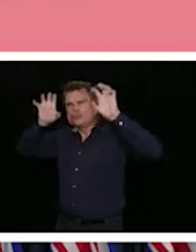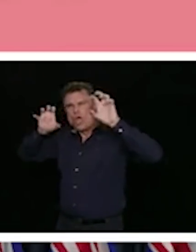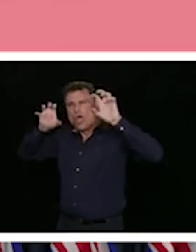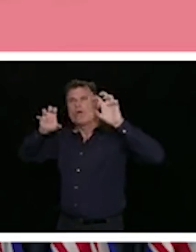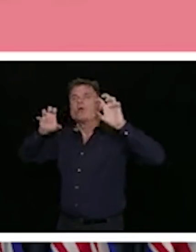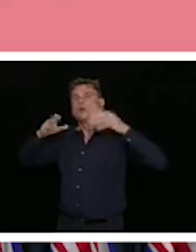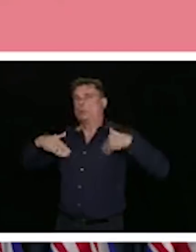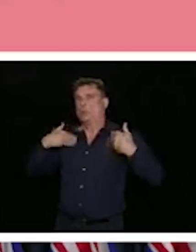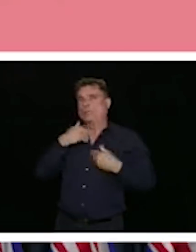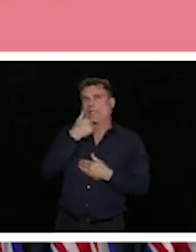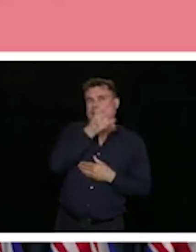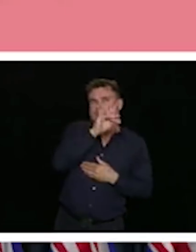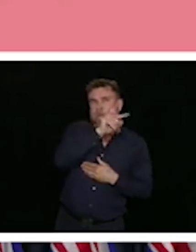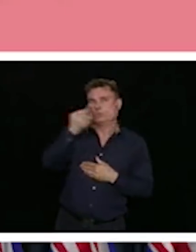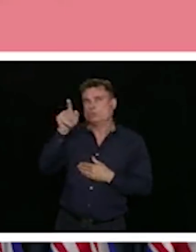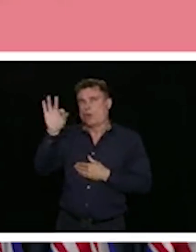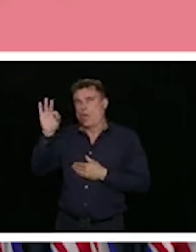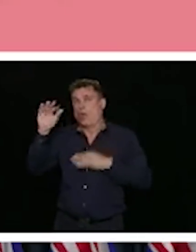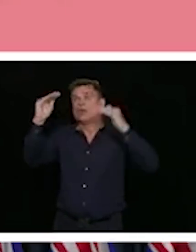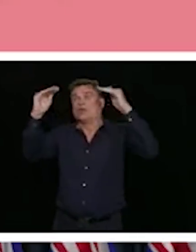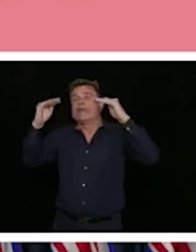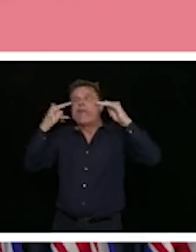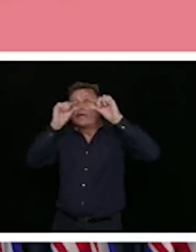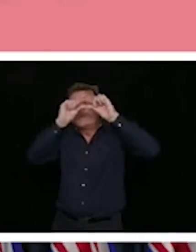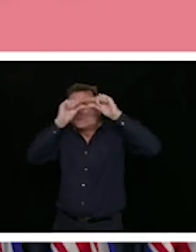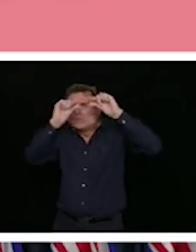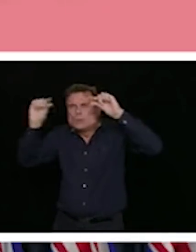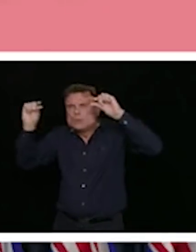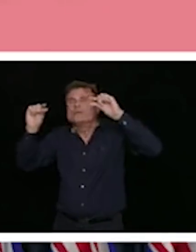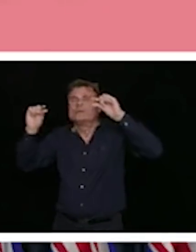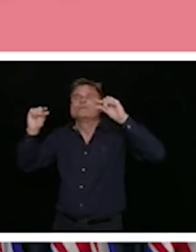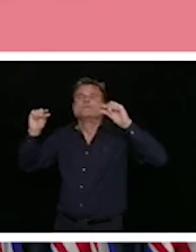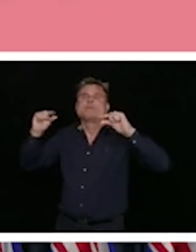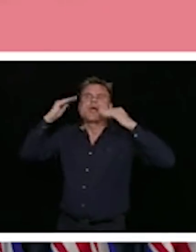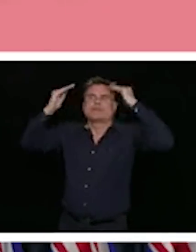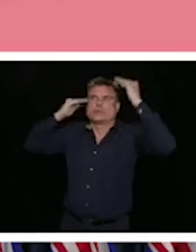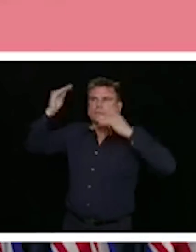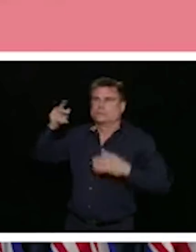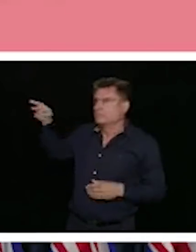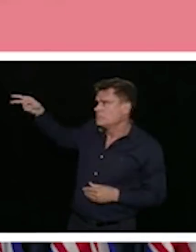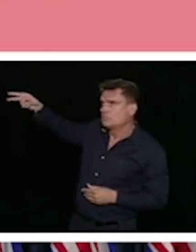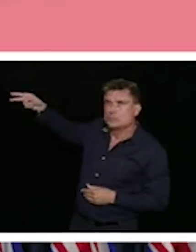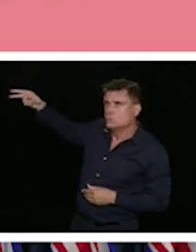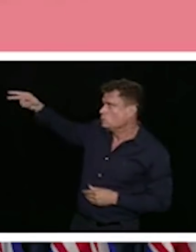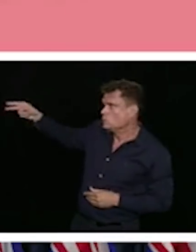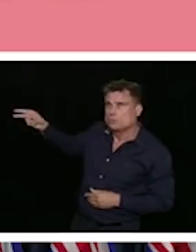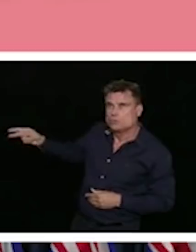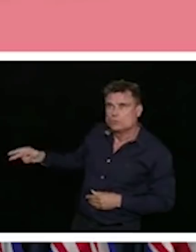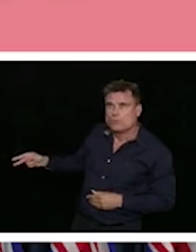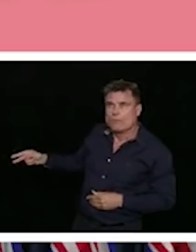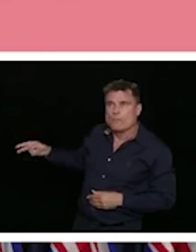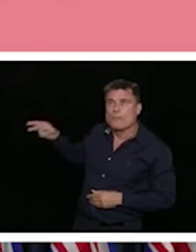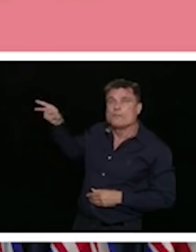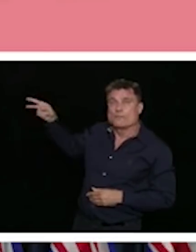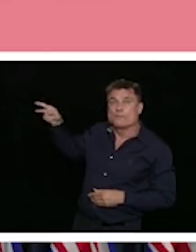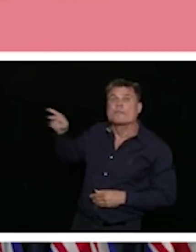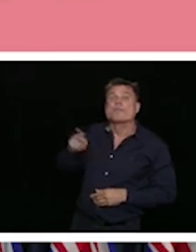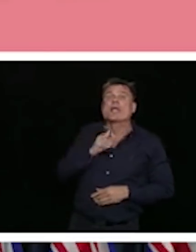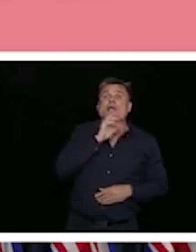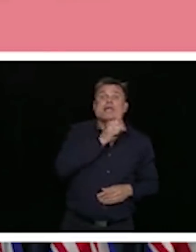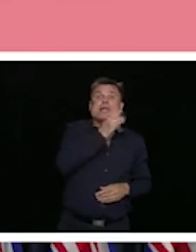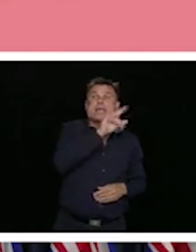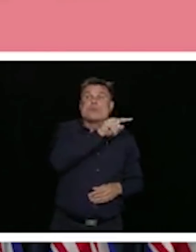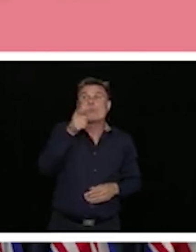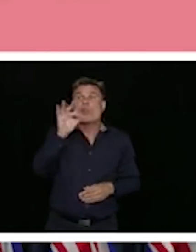were age 18 to 29 and not working because of COVID-19, one in 50